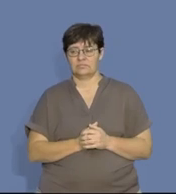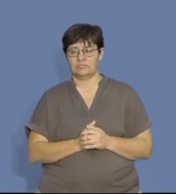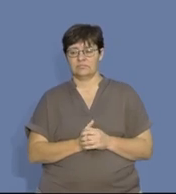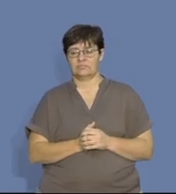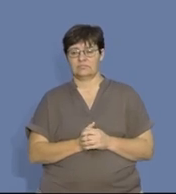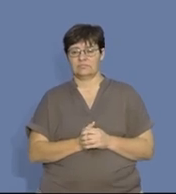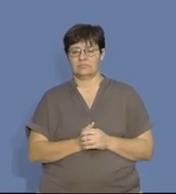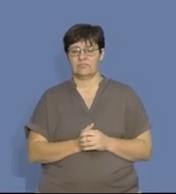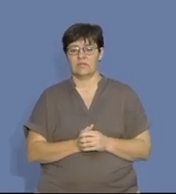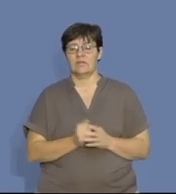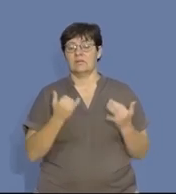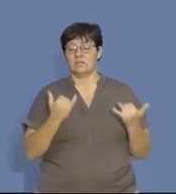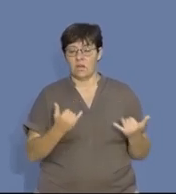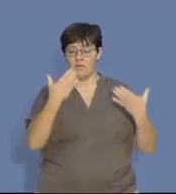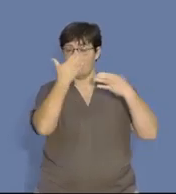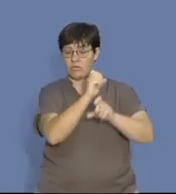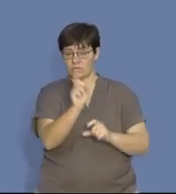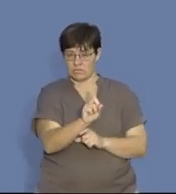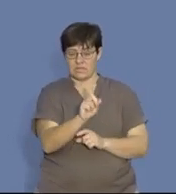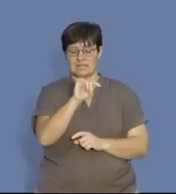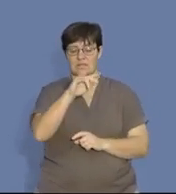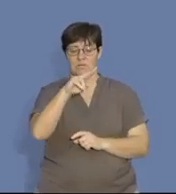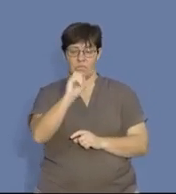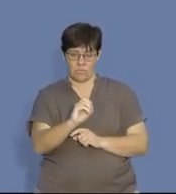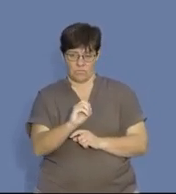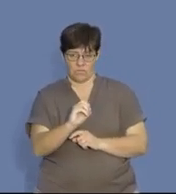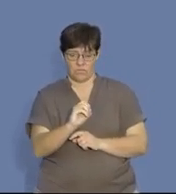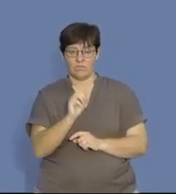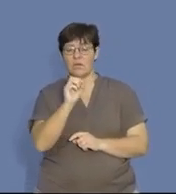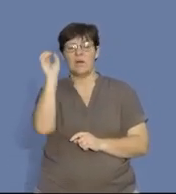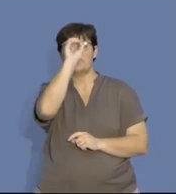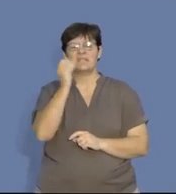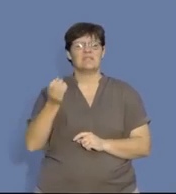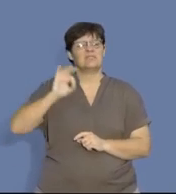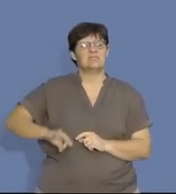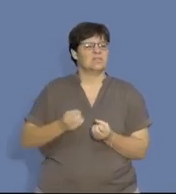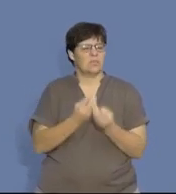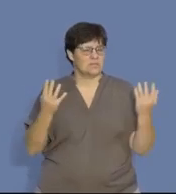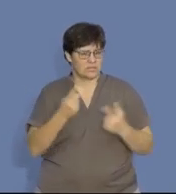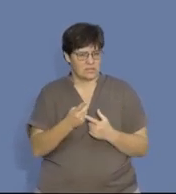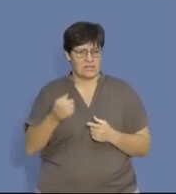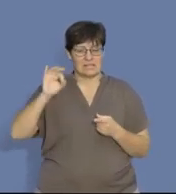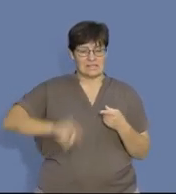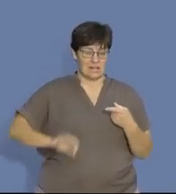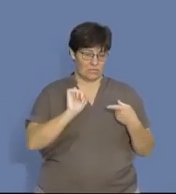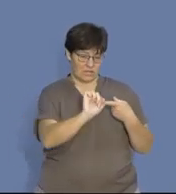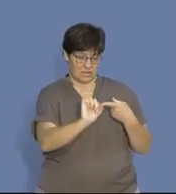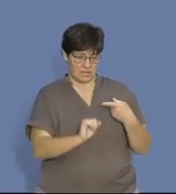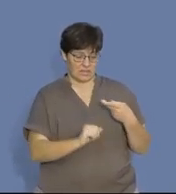Right? So, remember, now we're focusing on Tino, and his percentage earnings will be his salary,